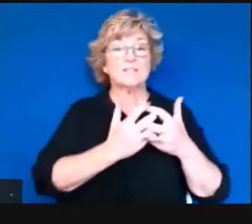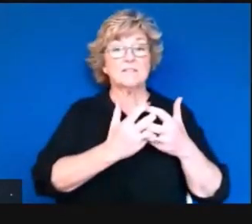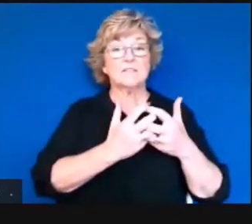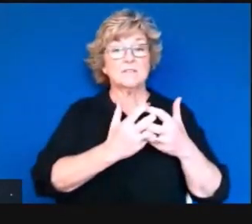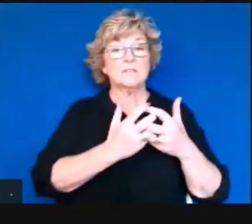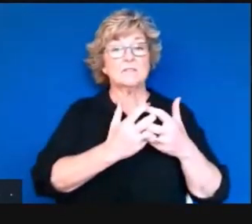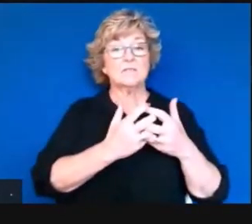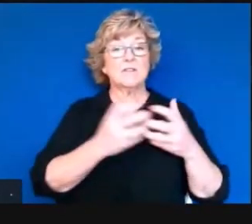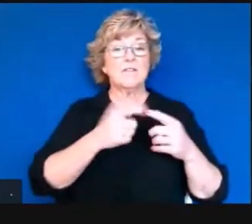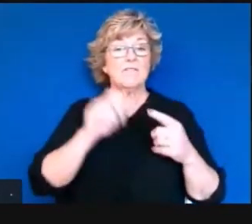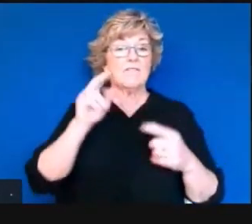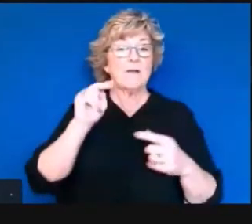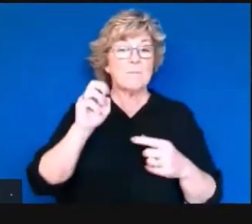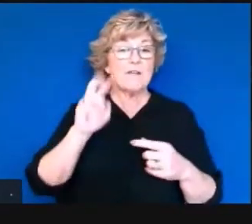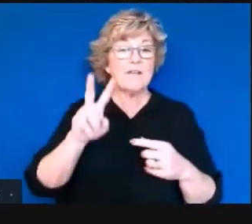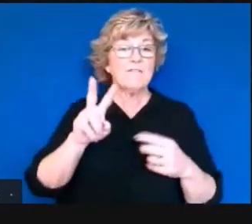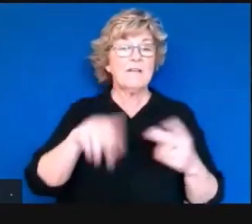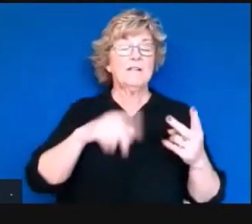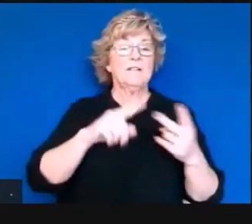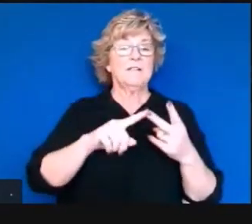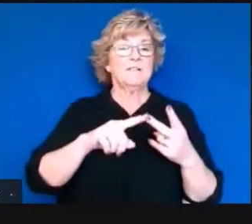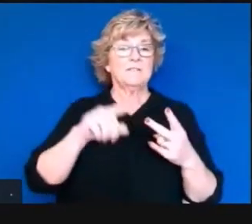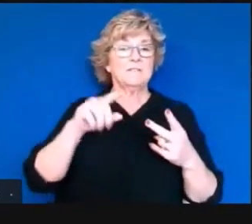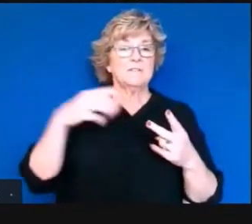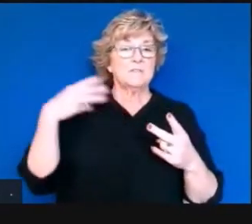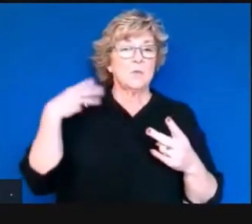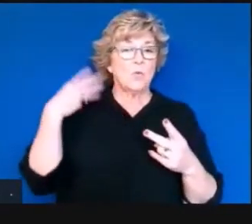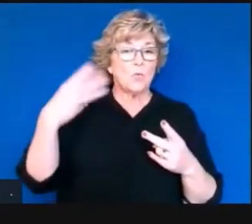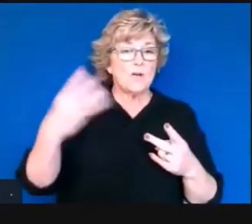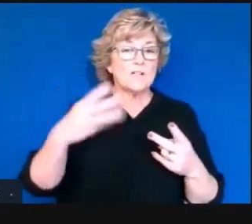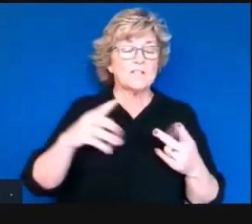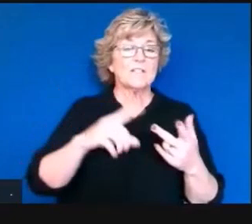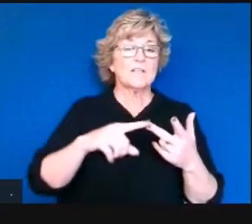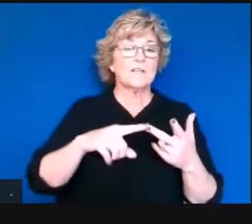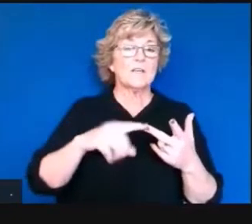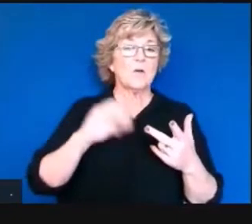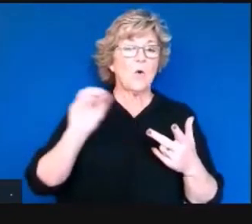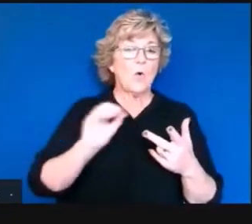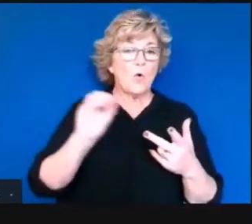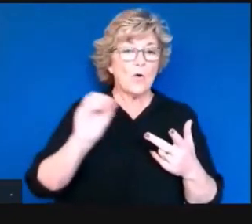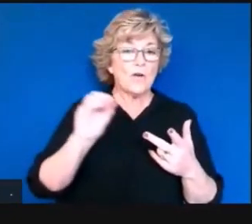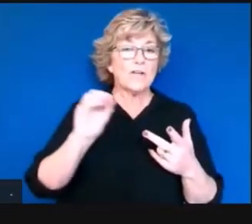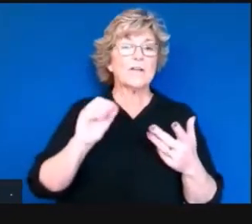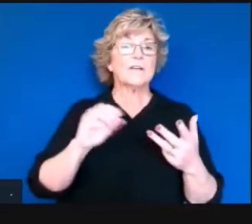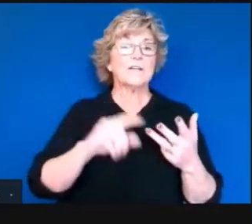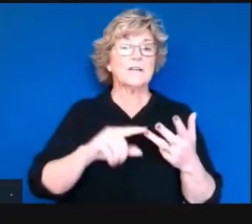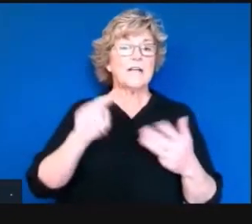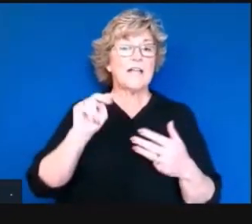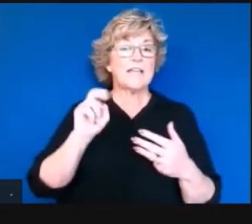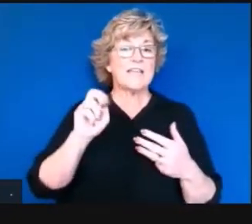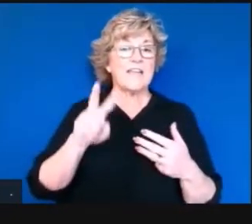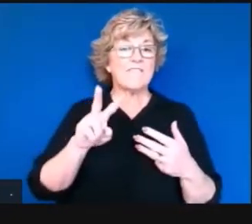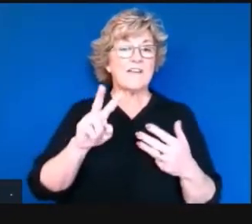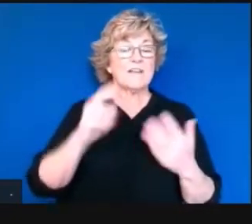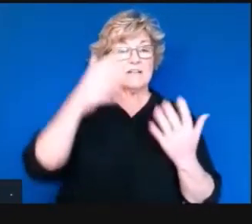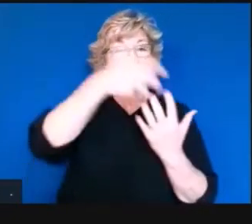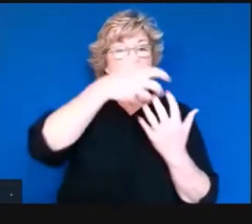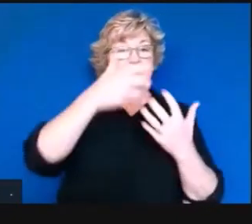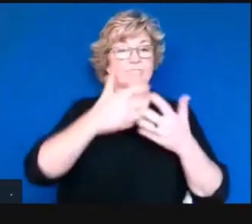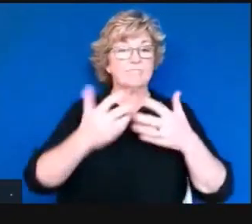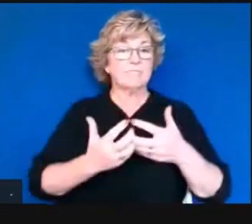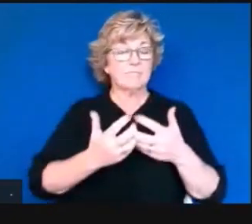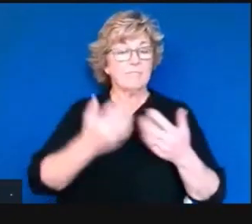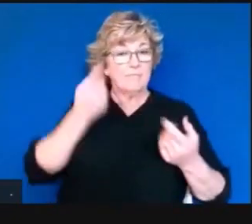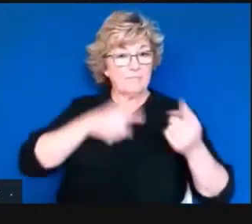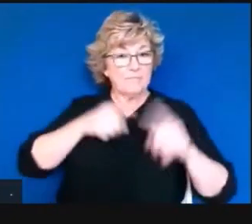Nevada, Washington State, Oregon, 11 from the state of California. Again, similar to what they did with